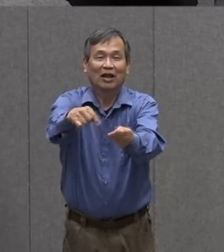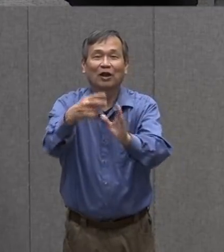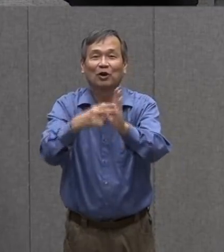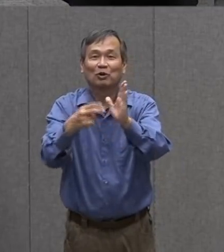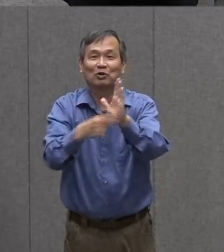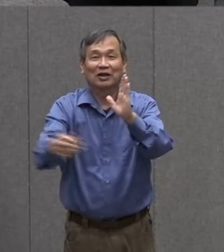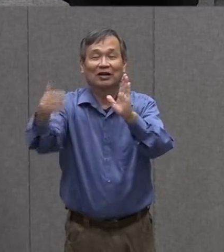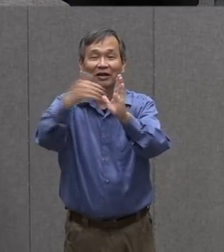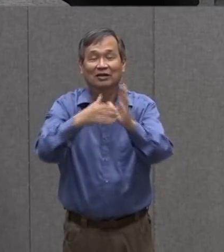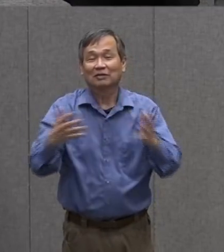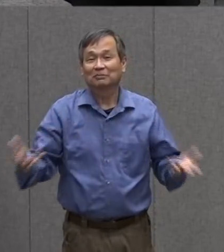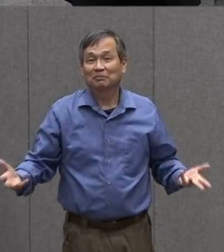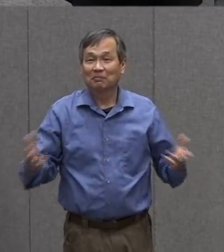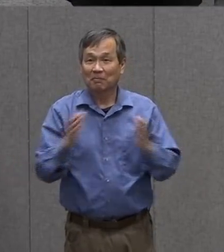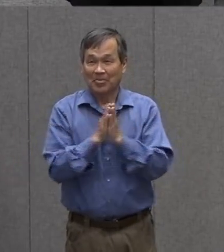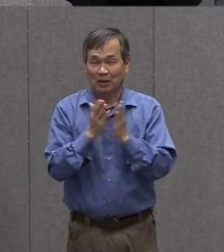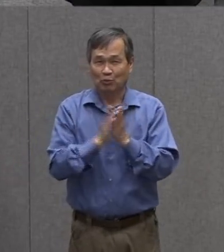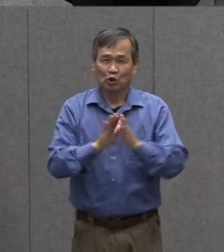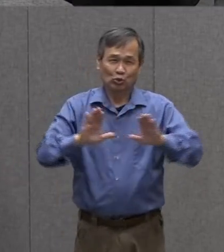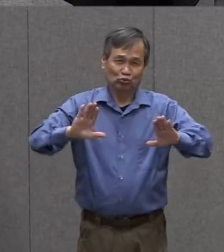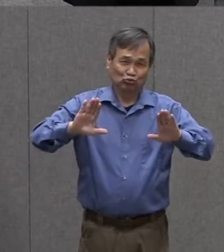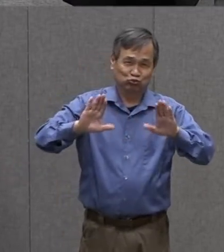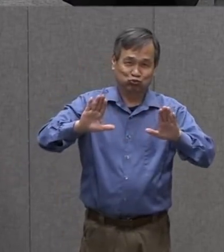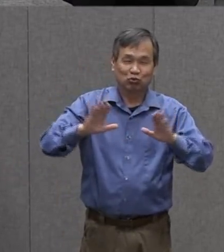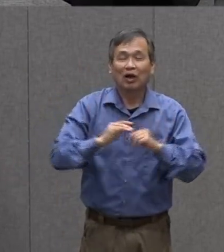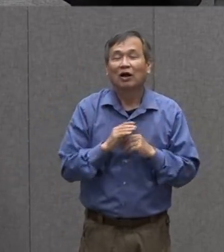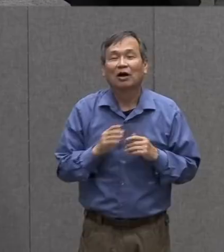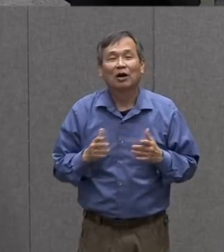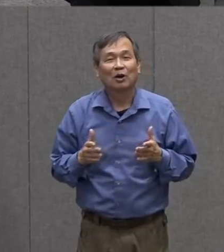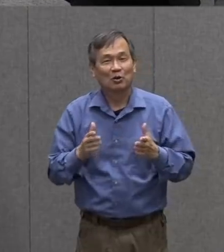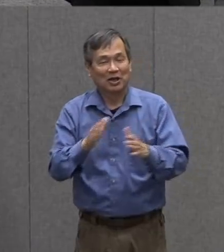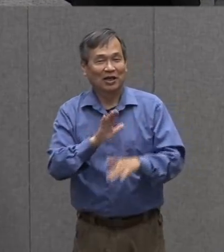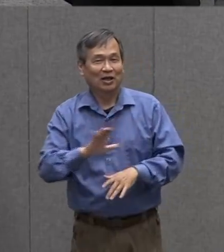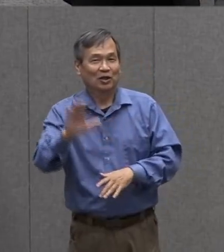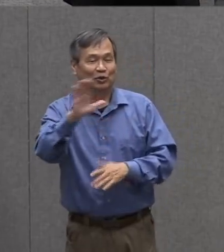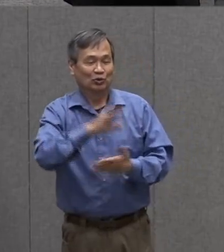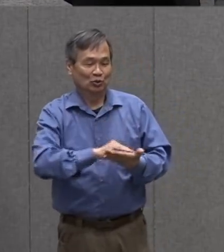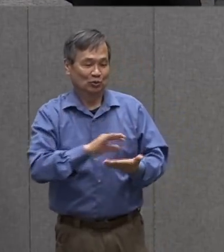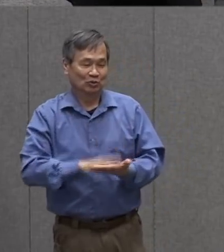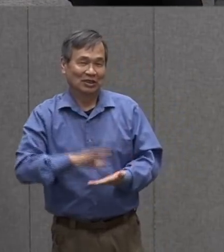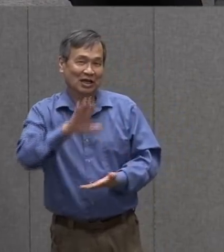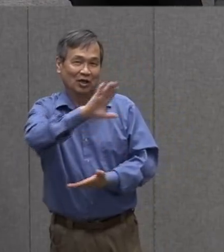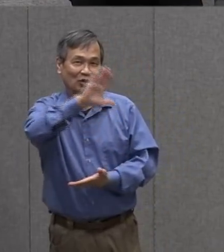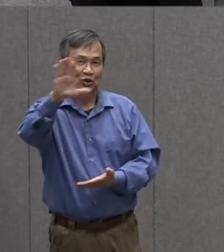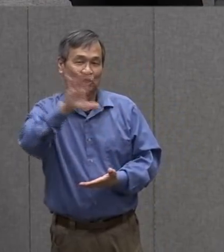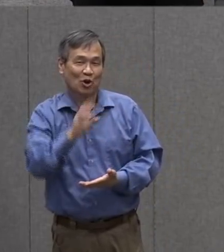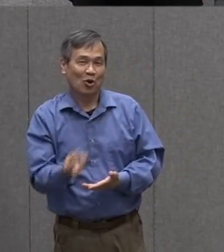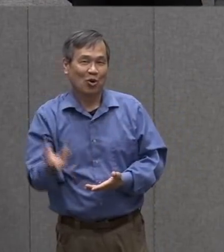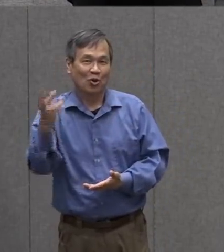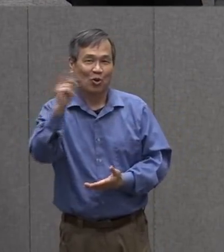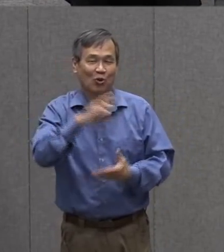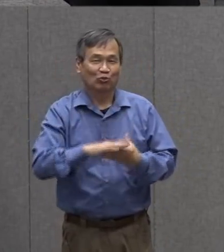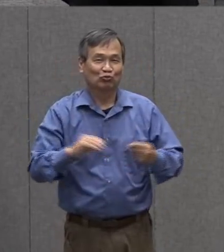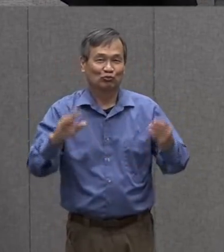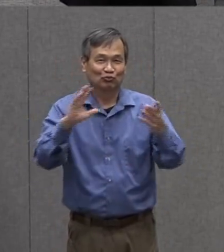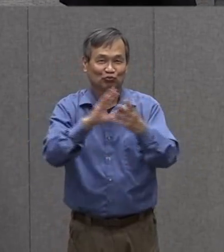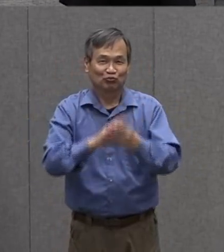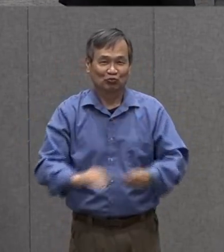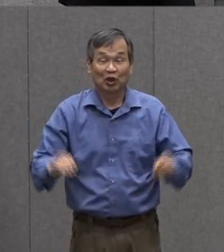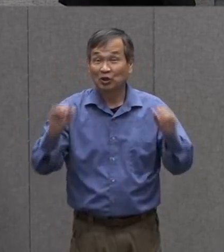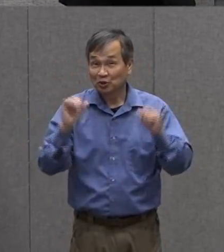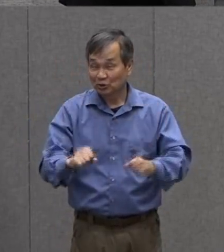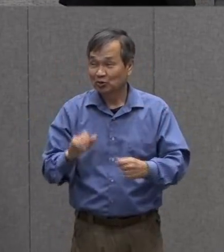are a great way to record your story and you can share that